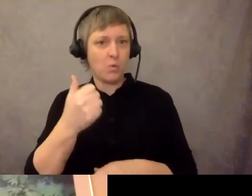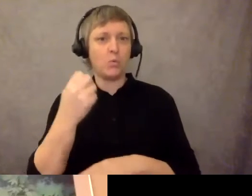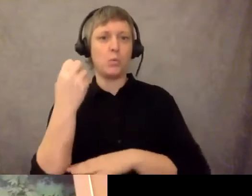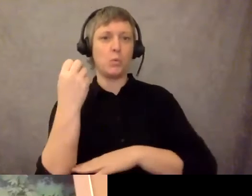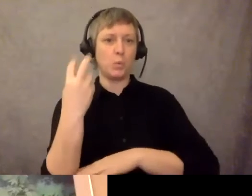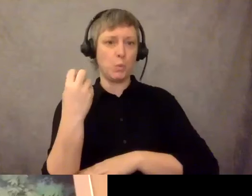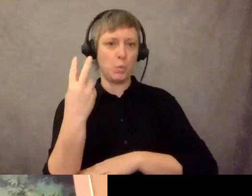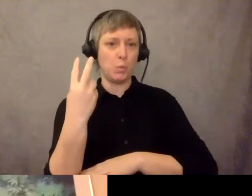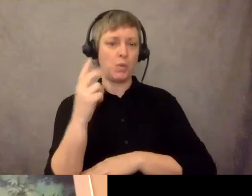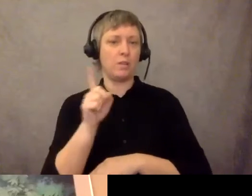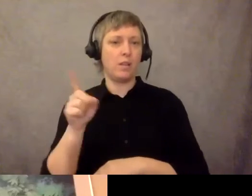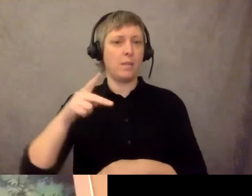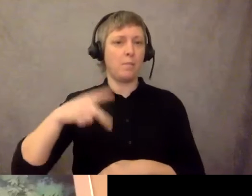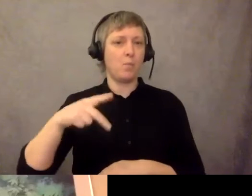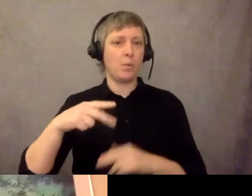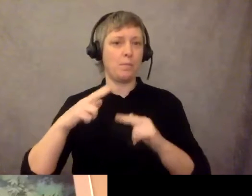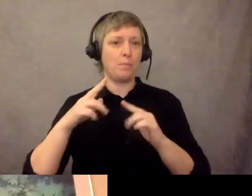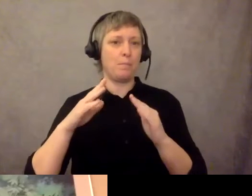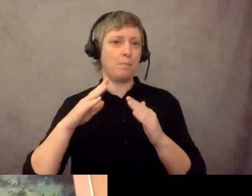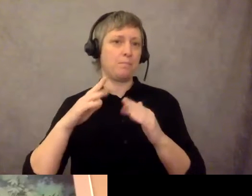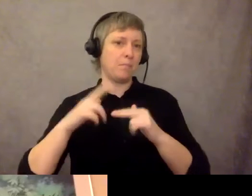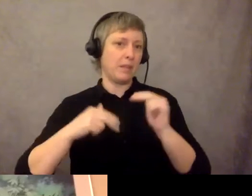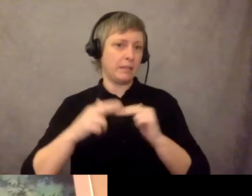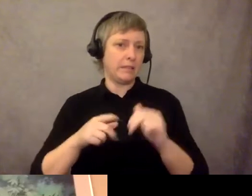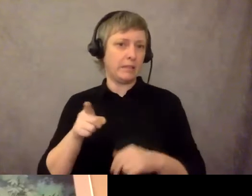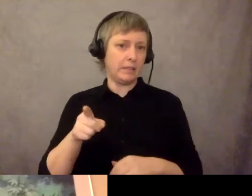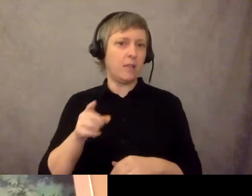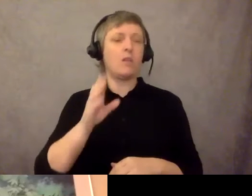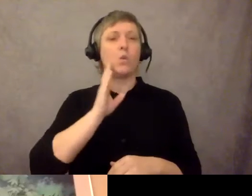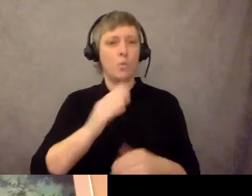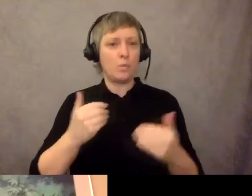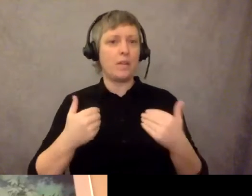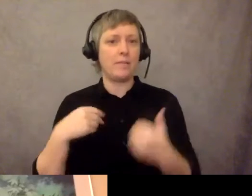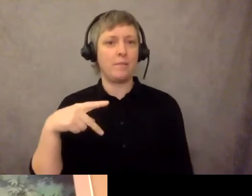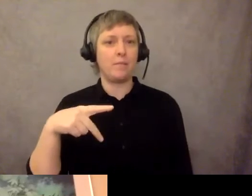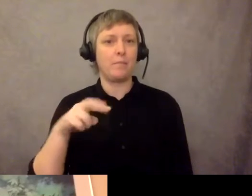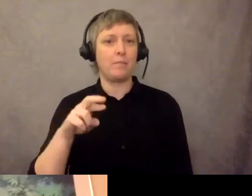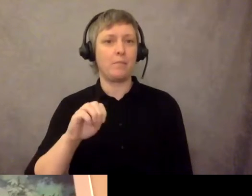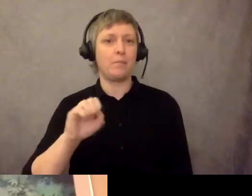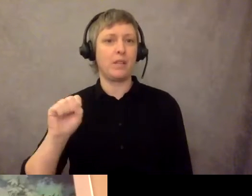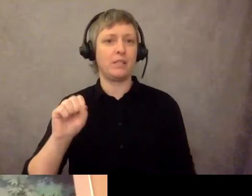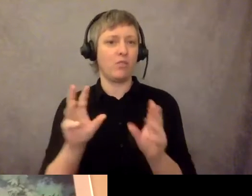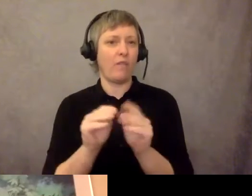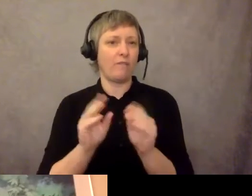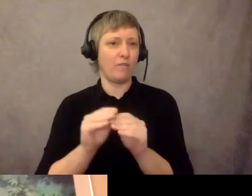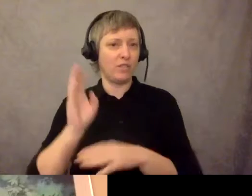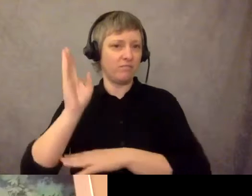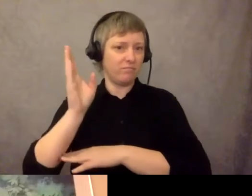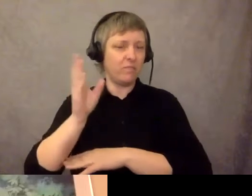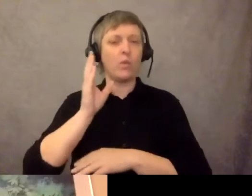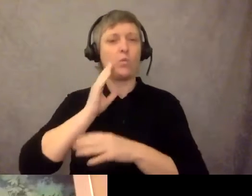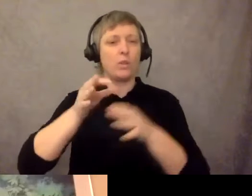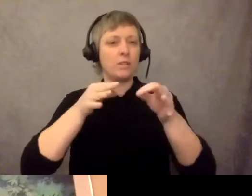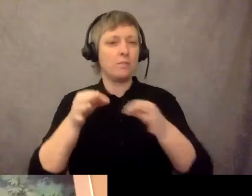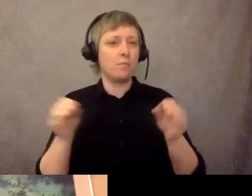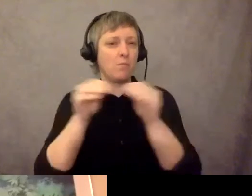we'll hold a press conference and we'll talk in more detail about how the city will plan for and